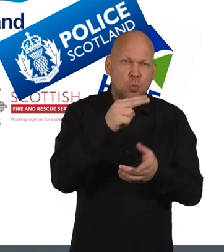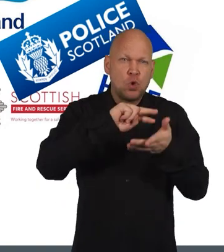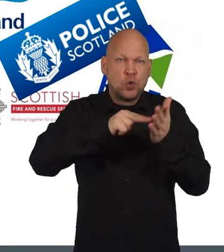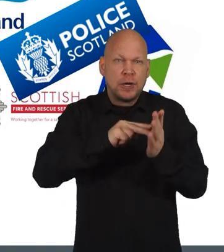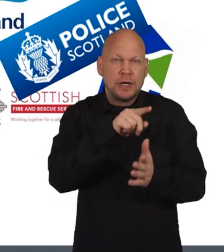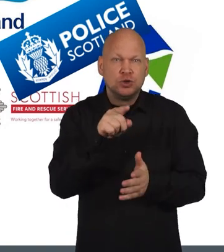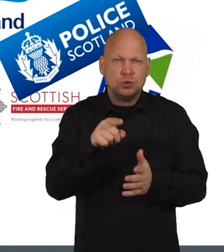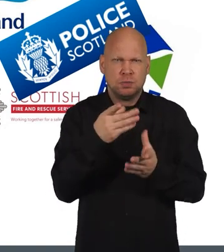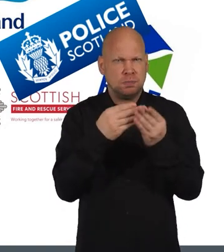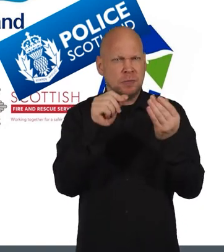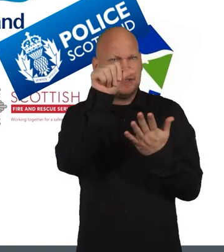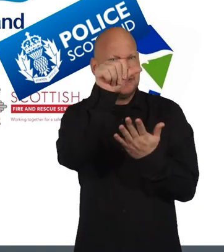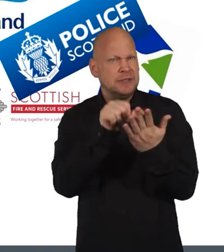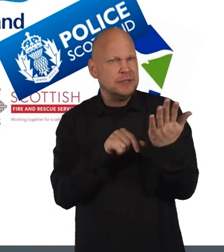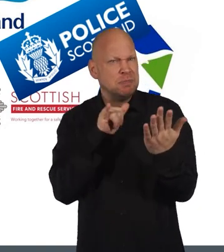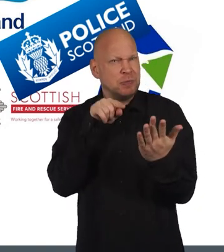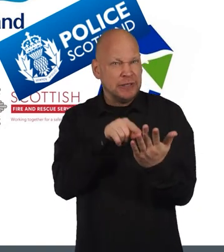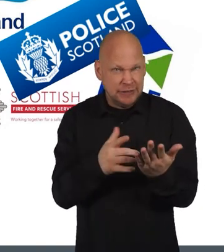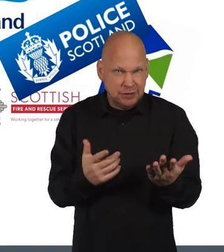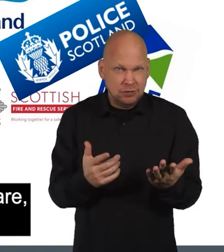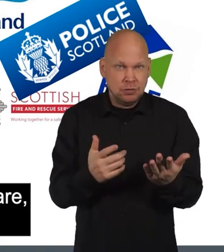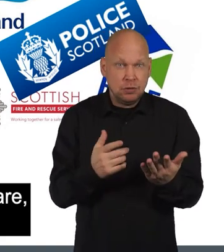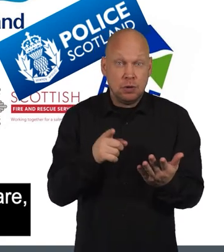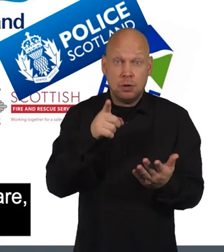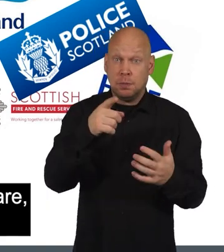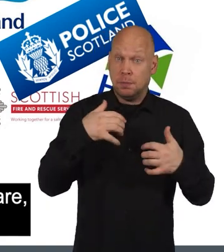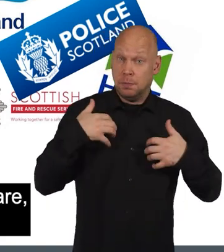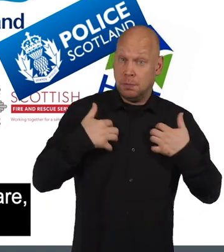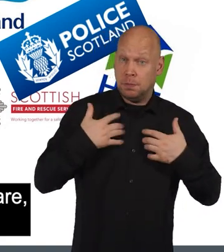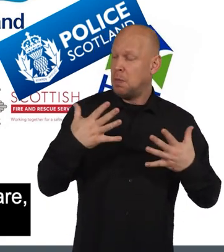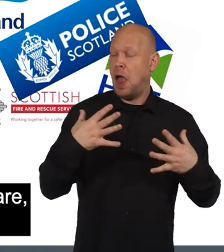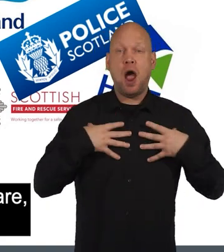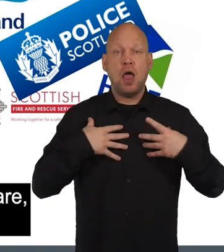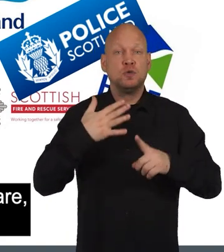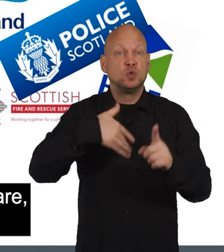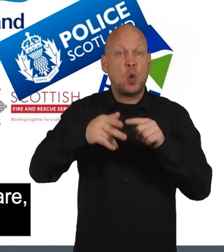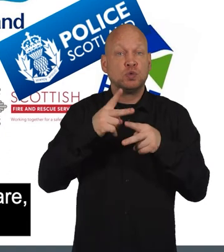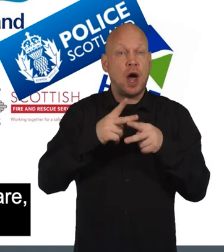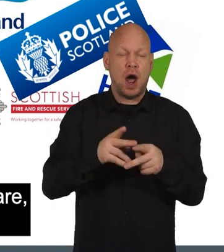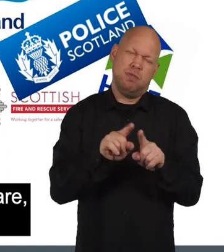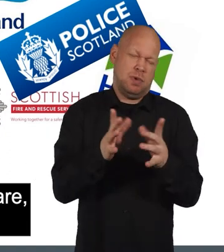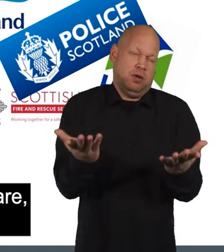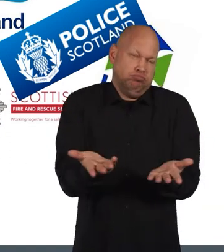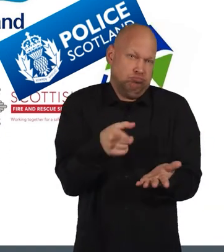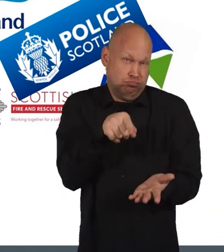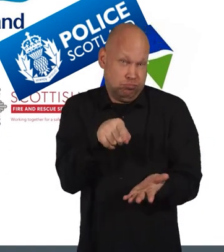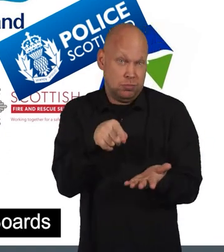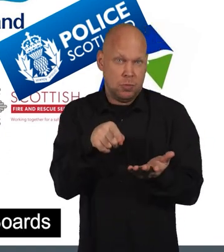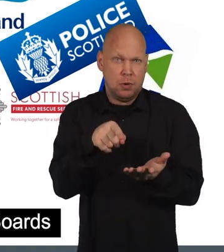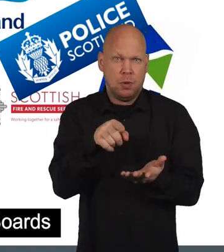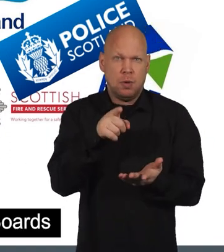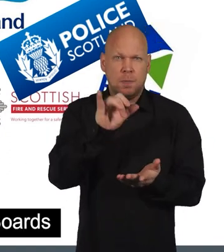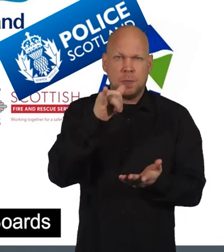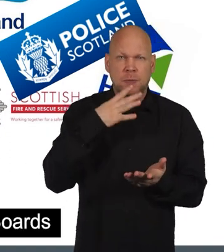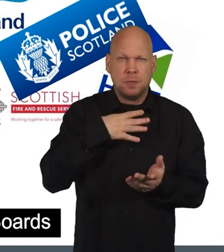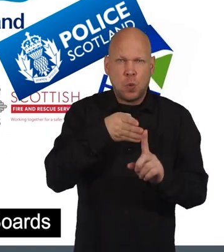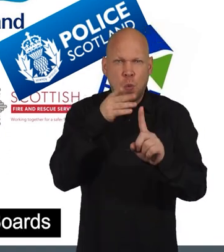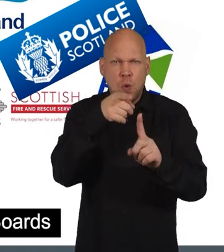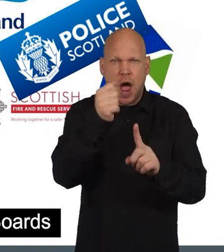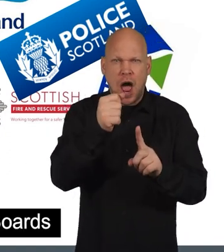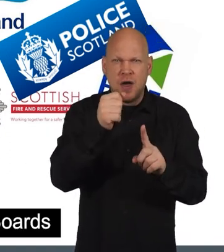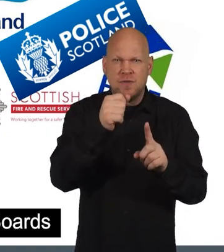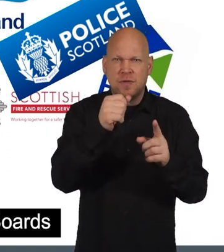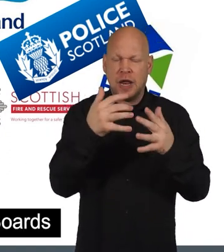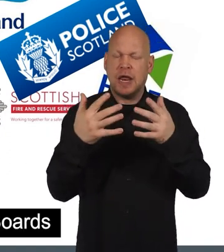that are missing from this list. If you're interested in health and social care for instance, you may have noticed that